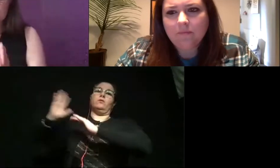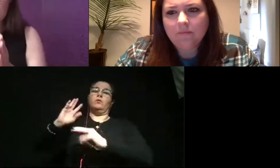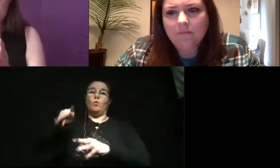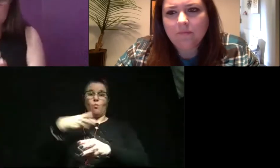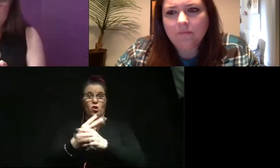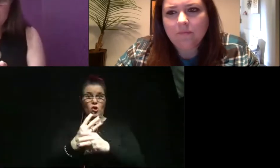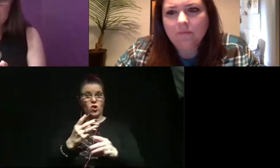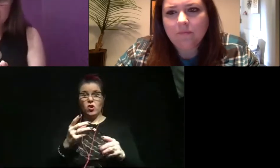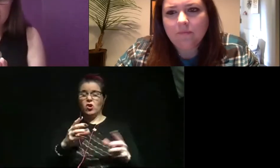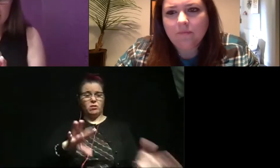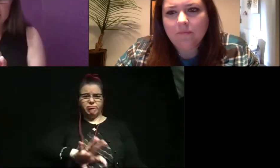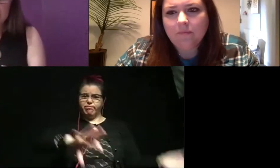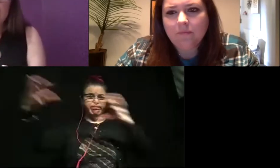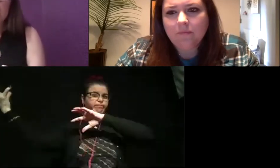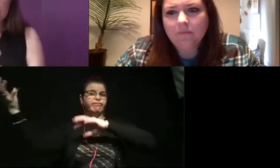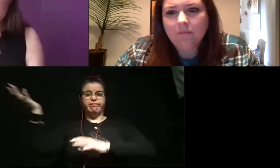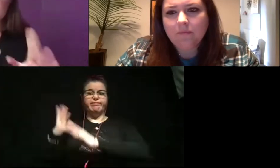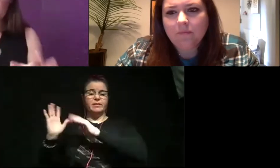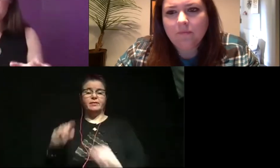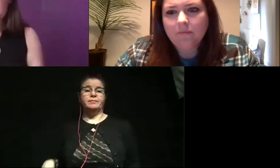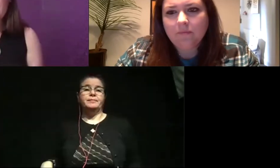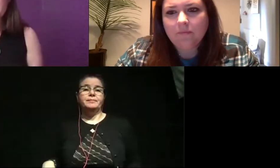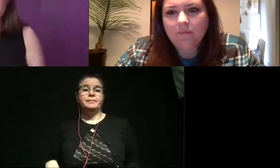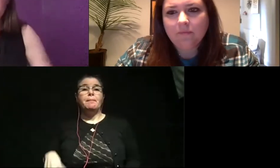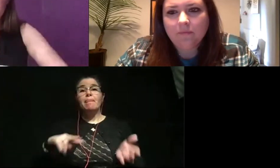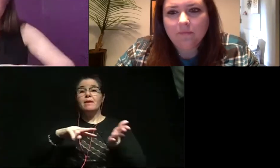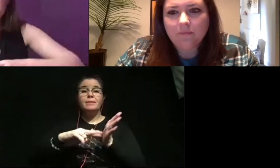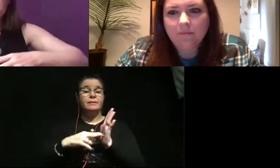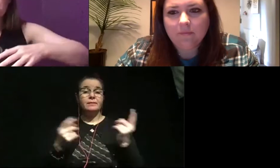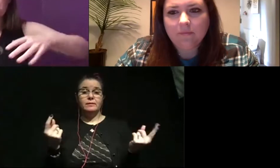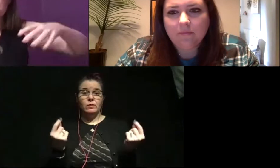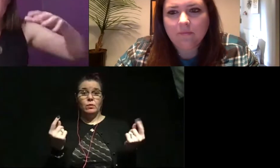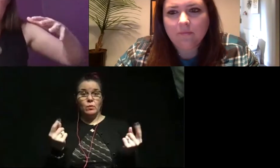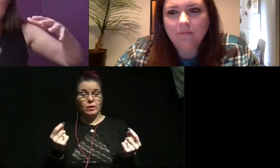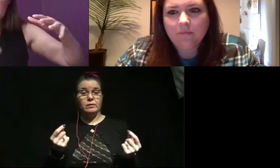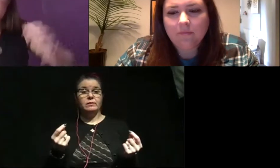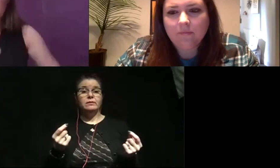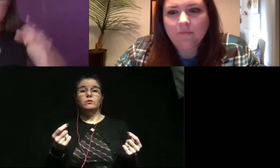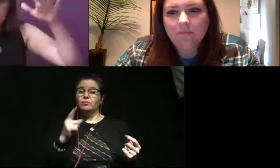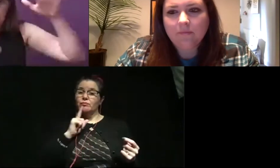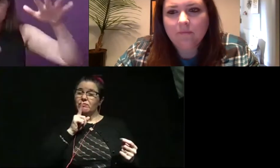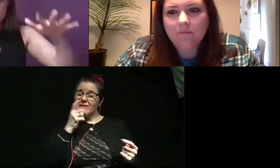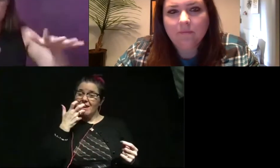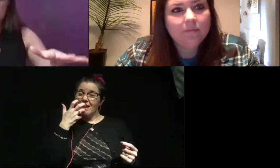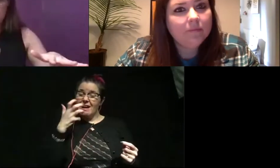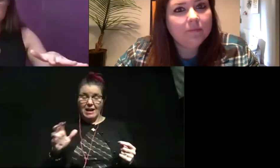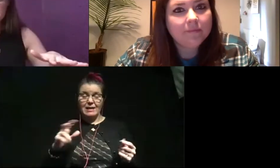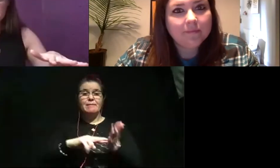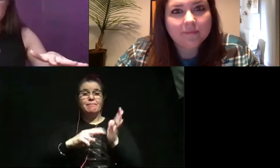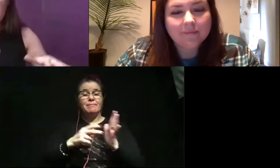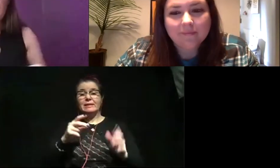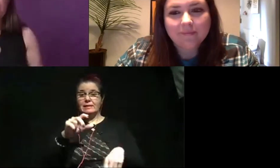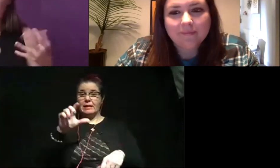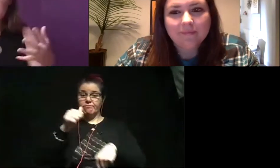absolute chaos at this time. And what that means is it was super, super, super hot, which made all of our glaciers melt.